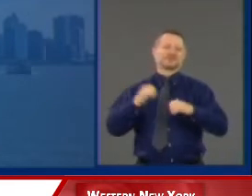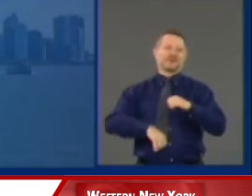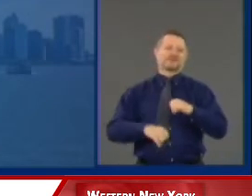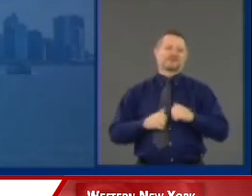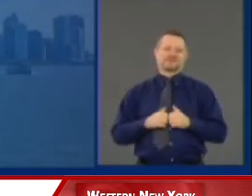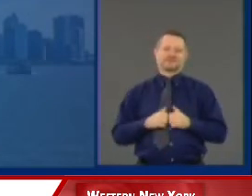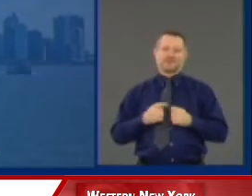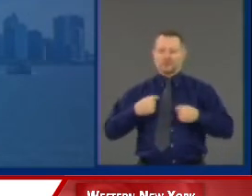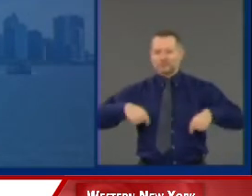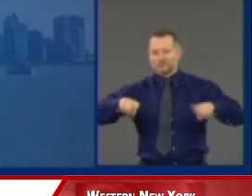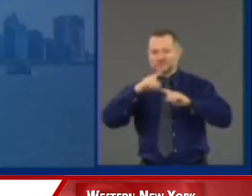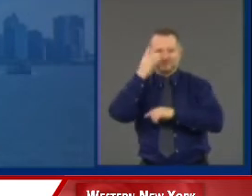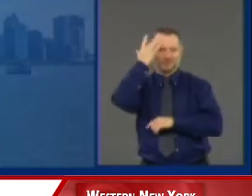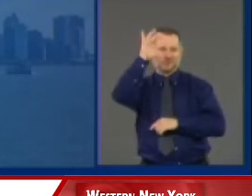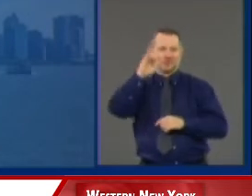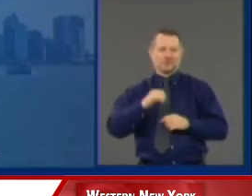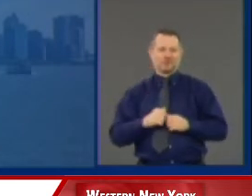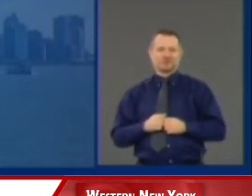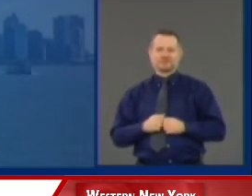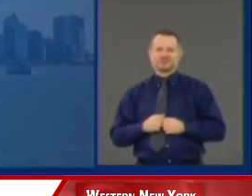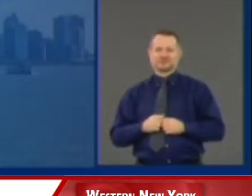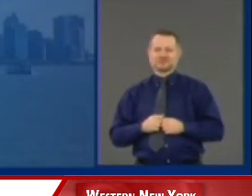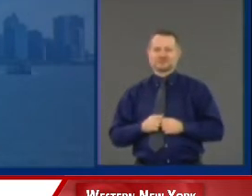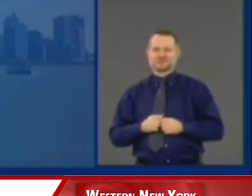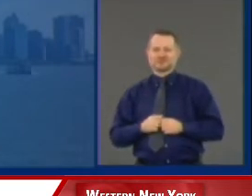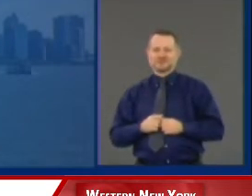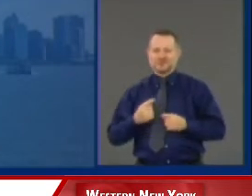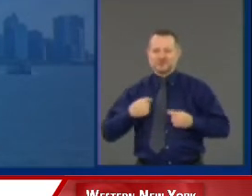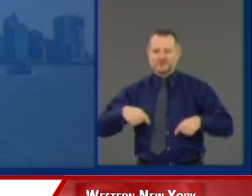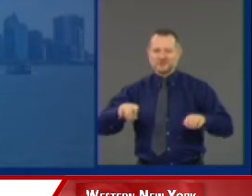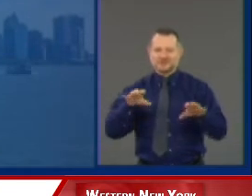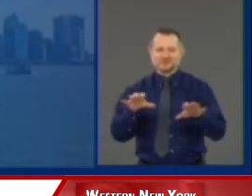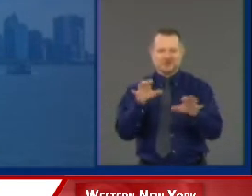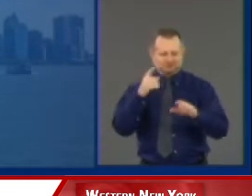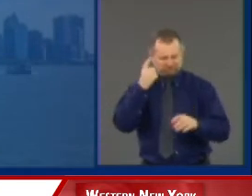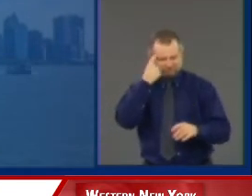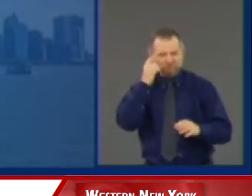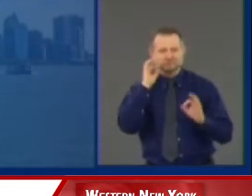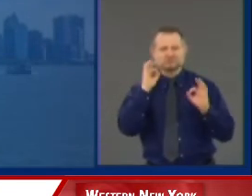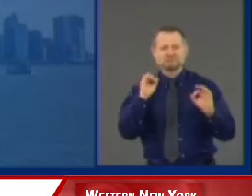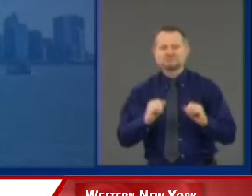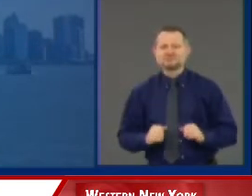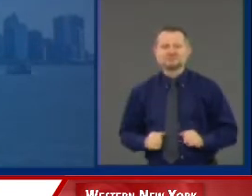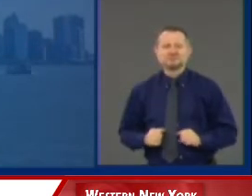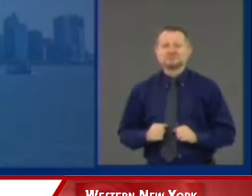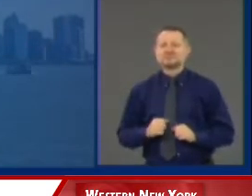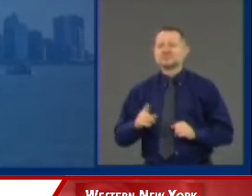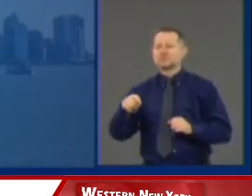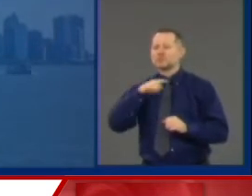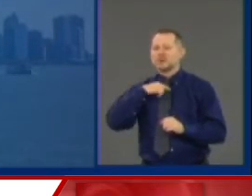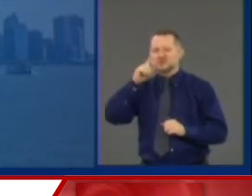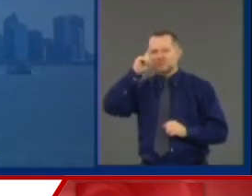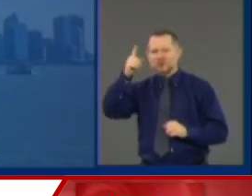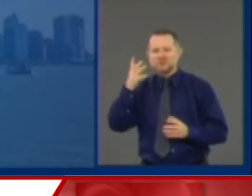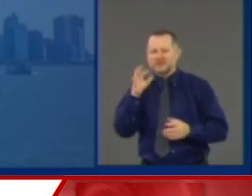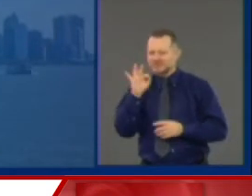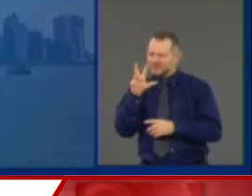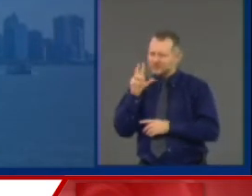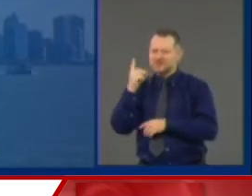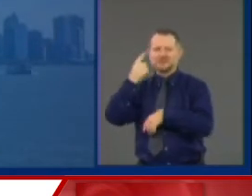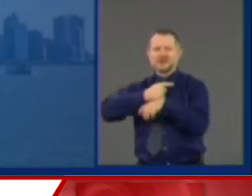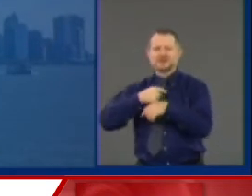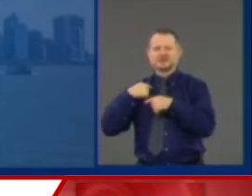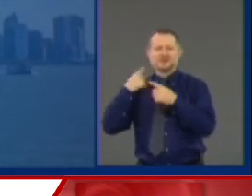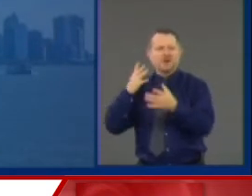smart. We were smart. We were smart for 93 days. We were united.